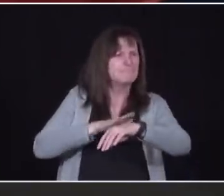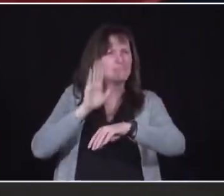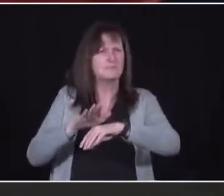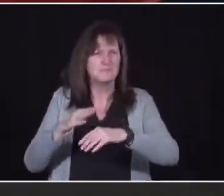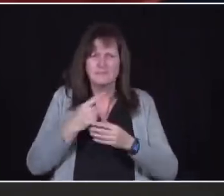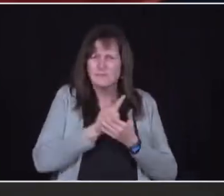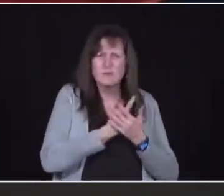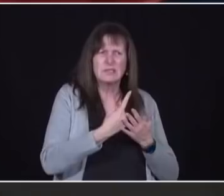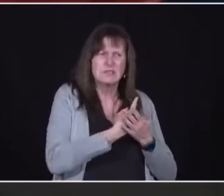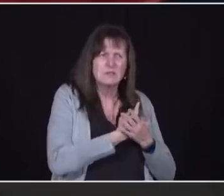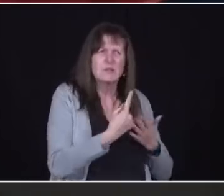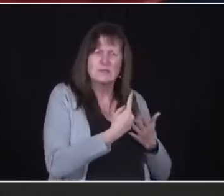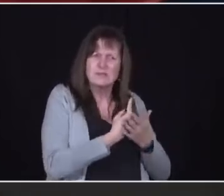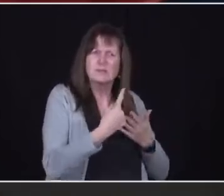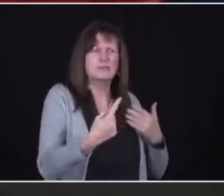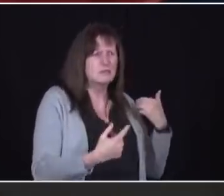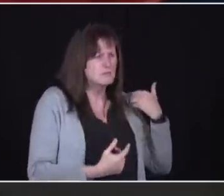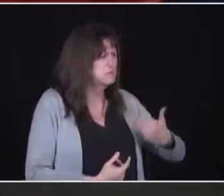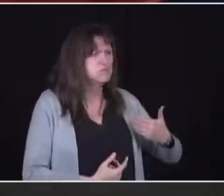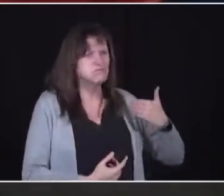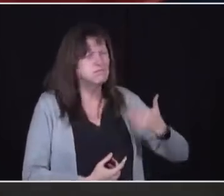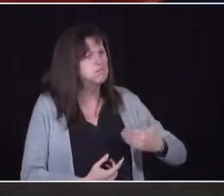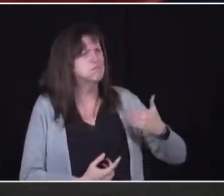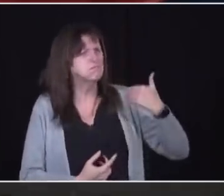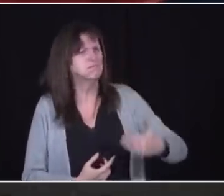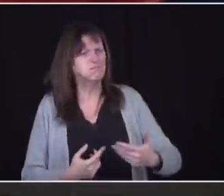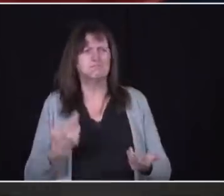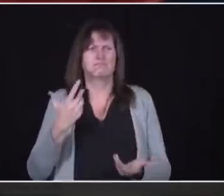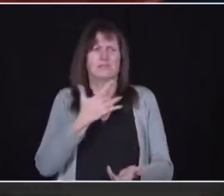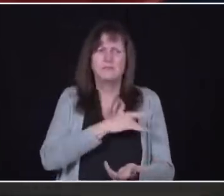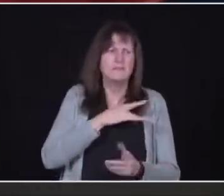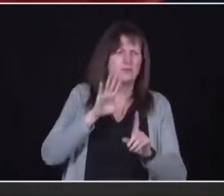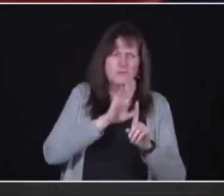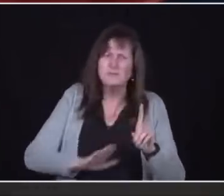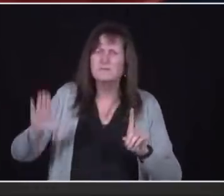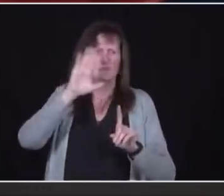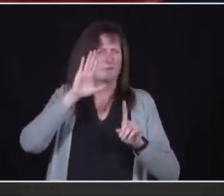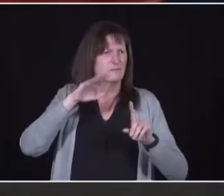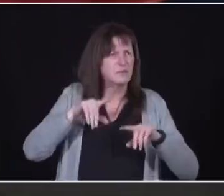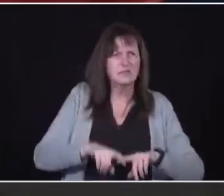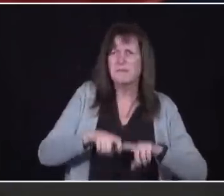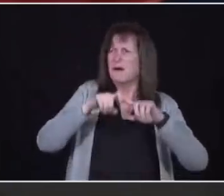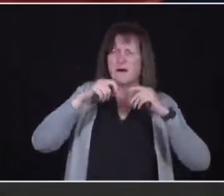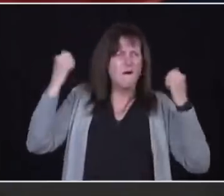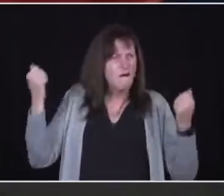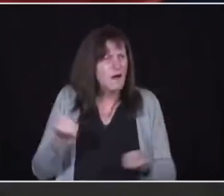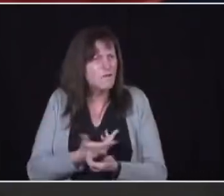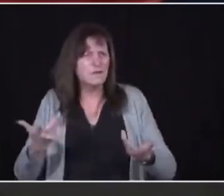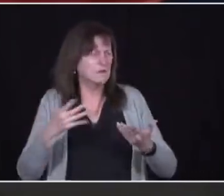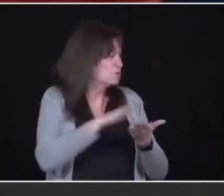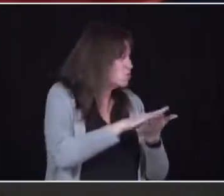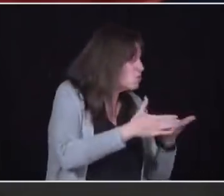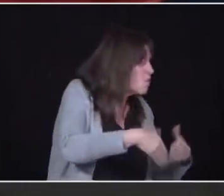emergency brake for the entire province. We've down our schools. Most of the province